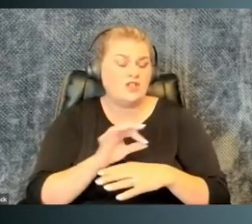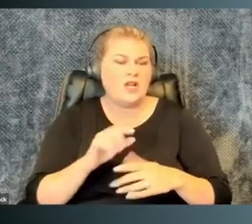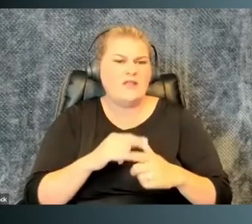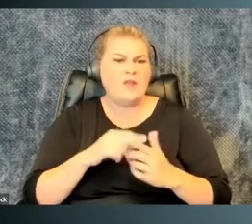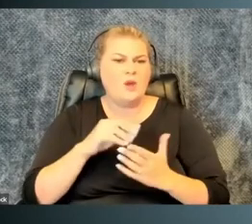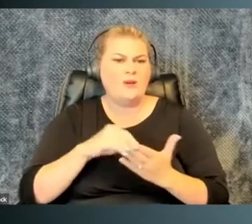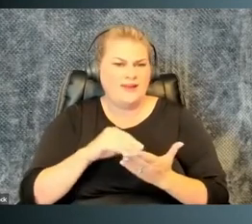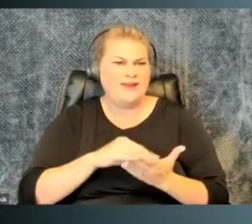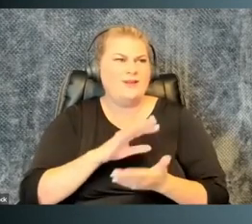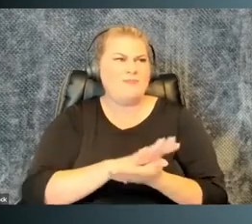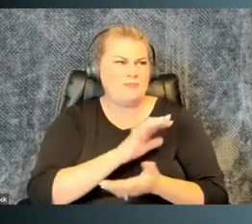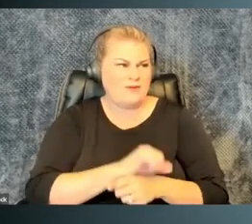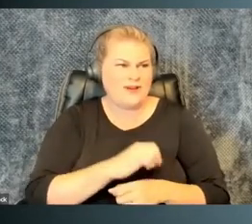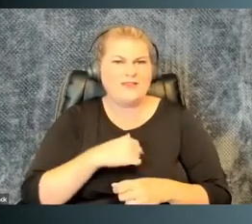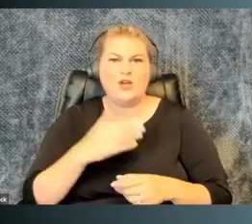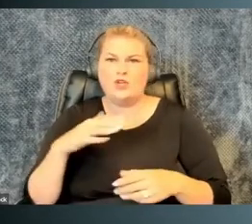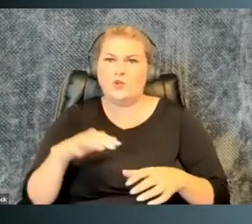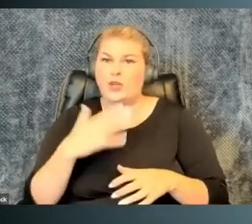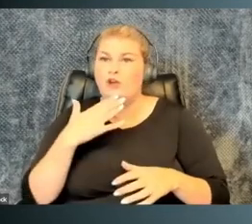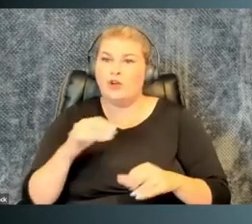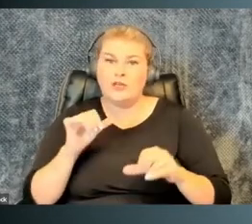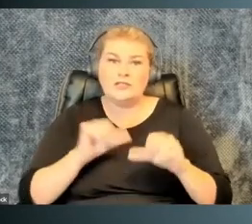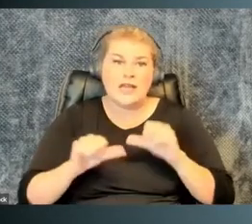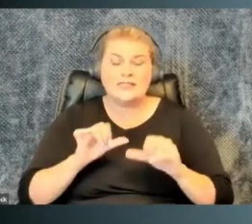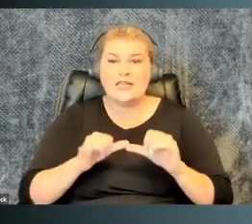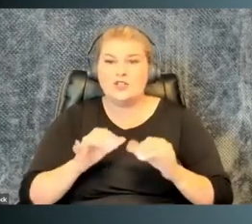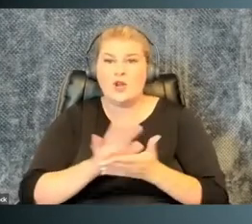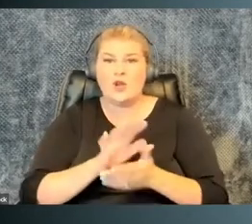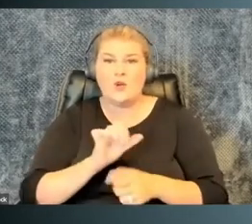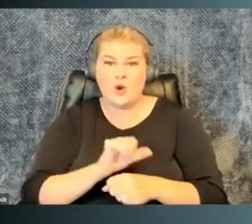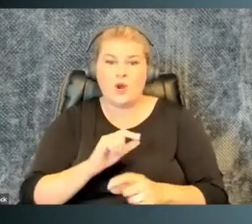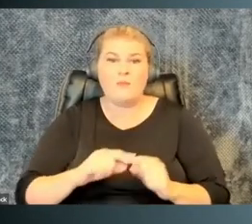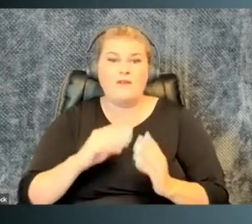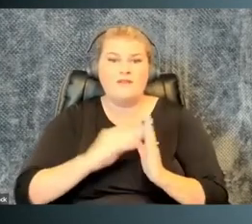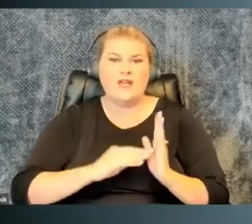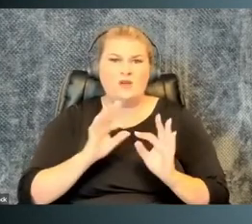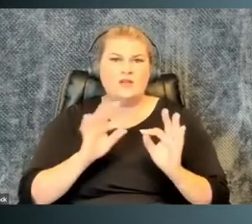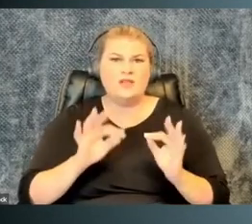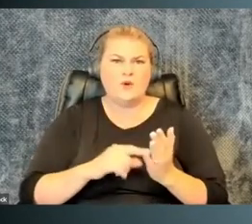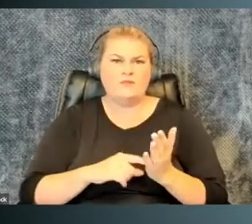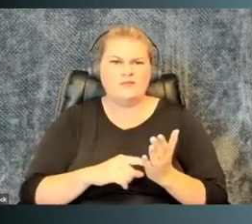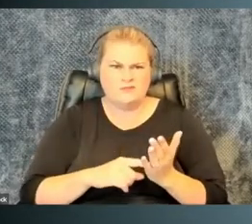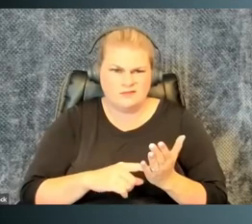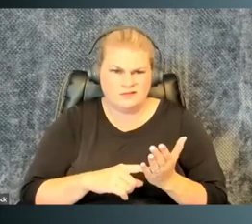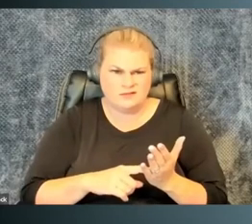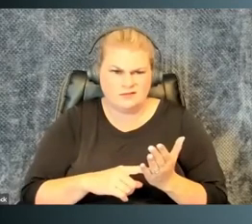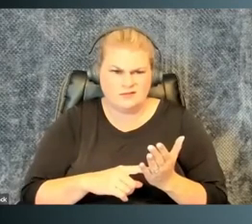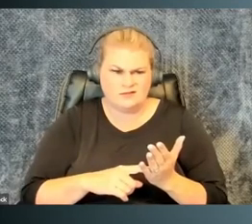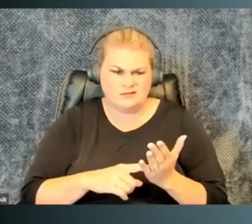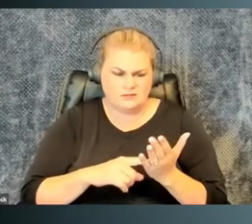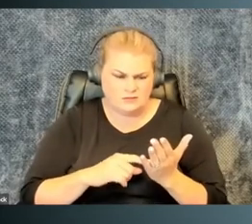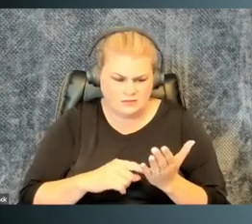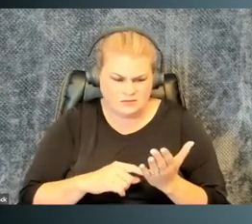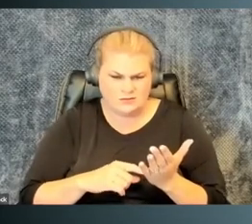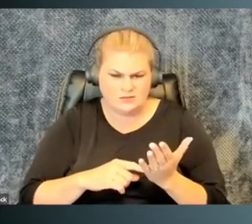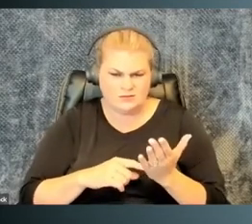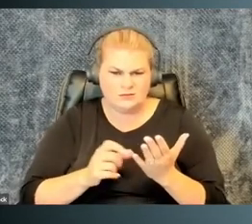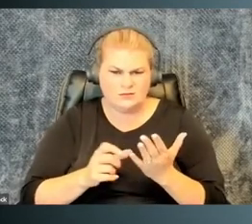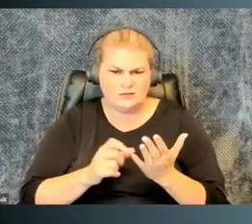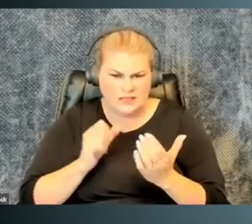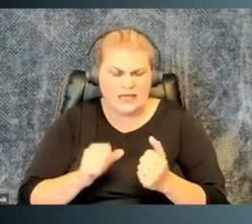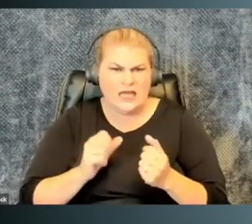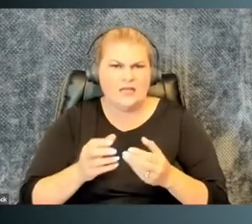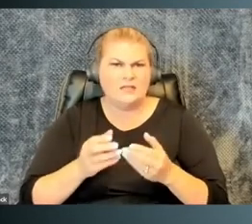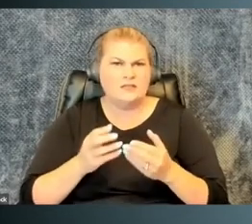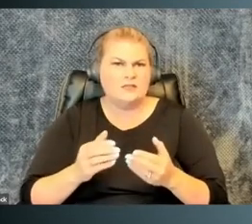and filling out paperwork itself, right? They're doing their good engineering work, they're doing their good science work, but filling out these forms that they'll encounter